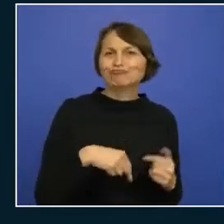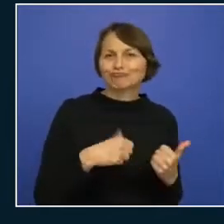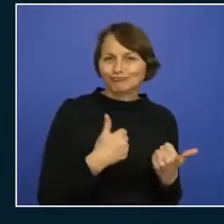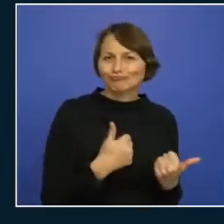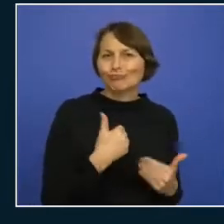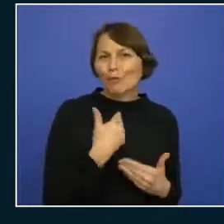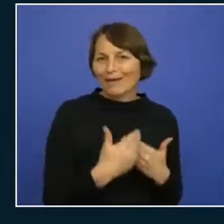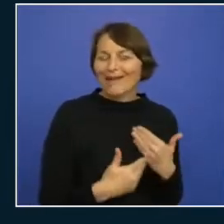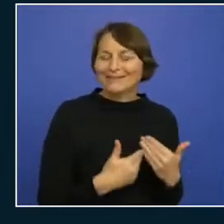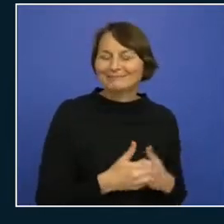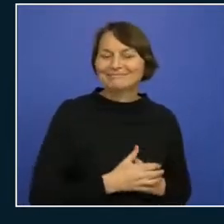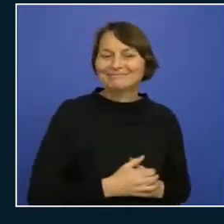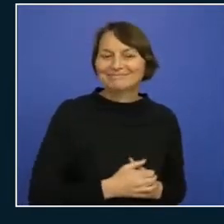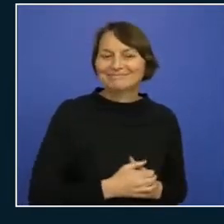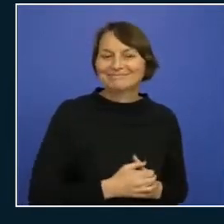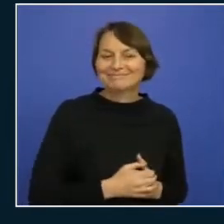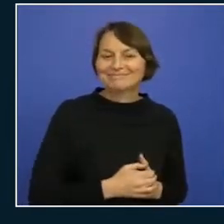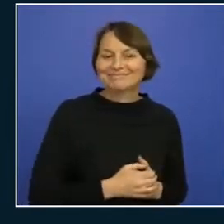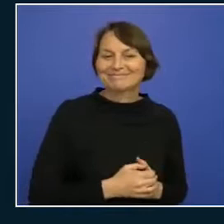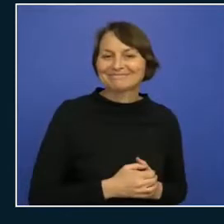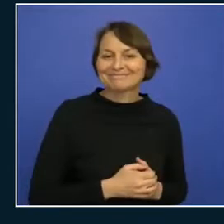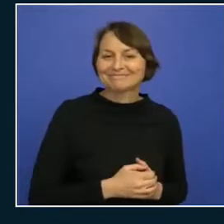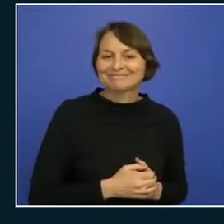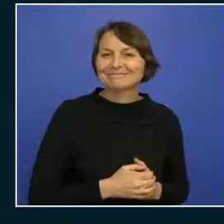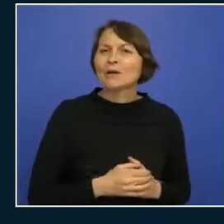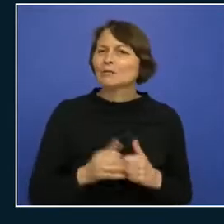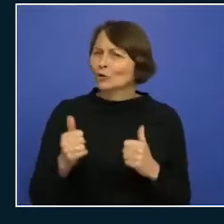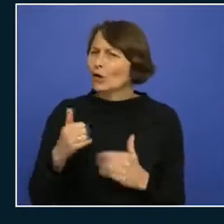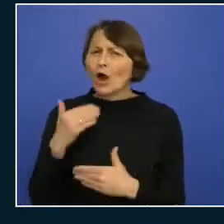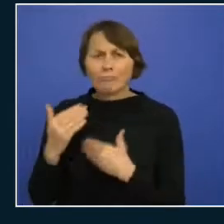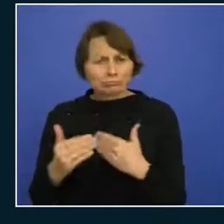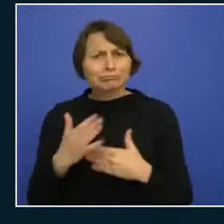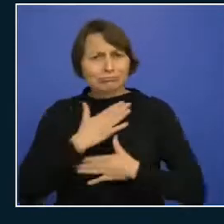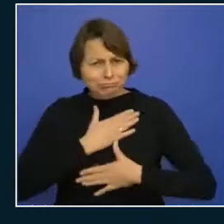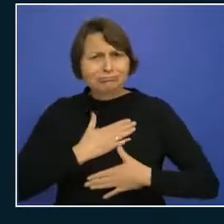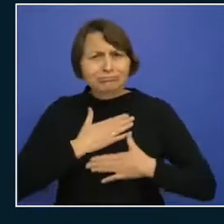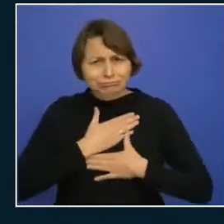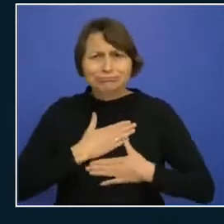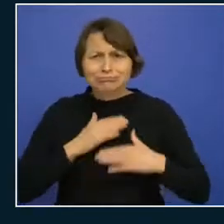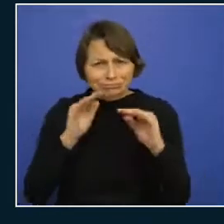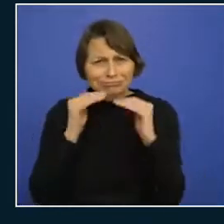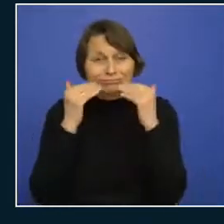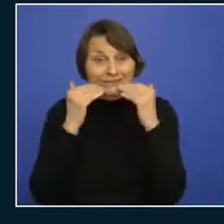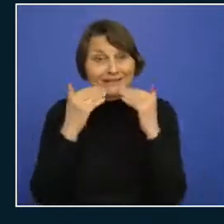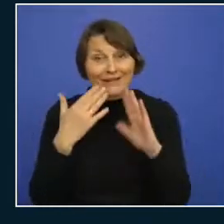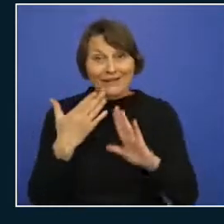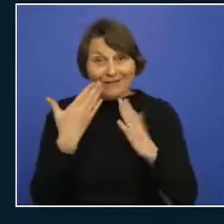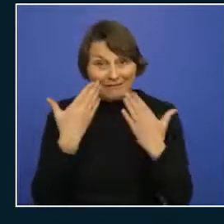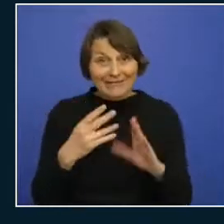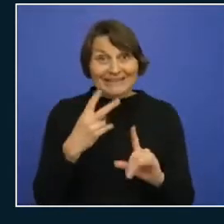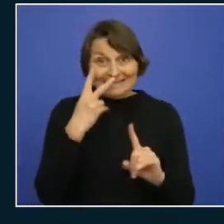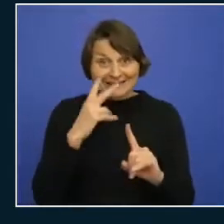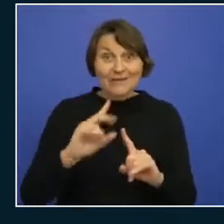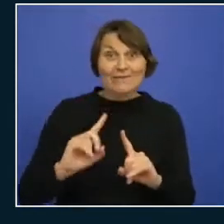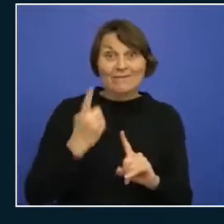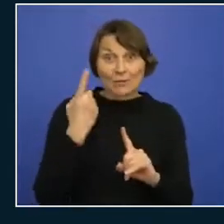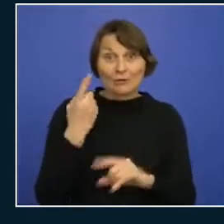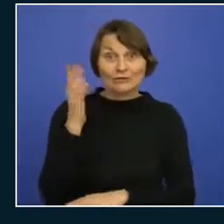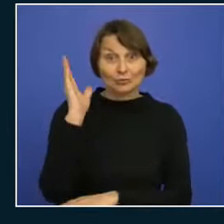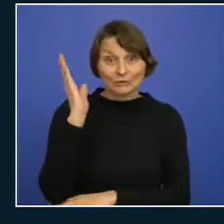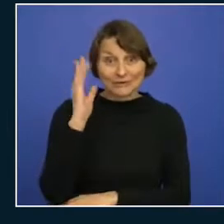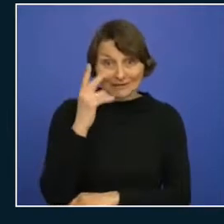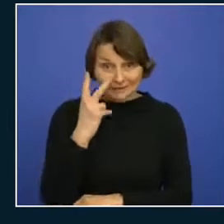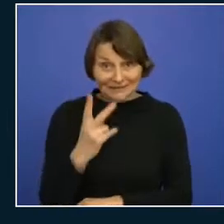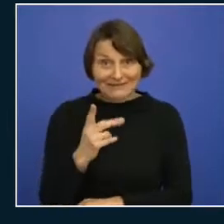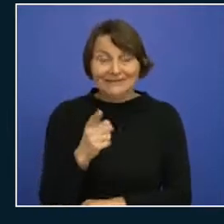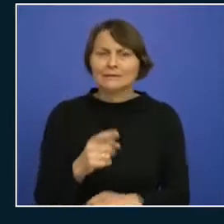turning along no no we're having fun did you see the did you see the first session of the evening by chance yeah